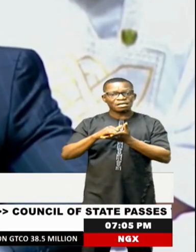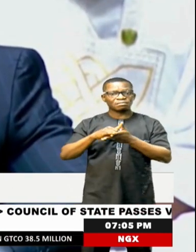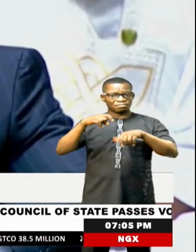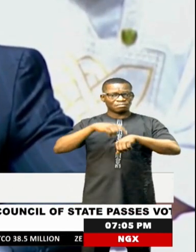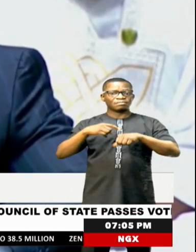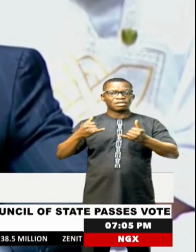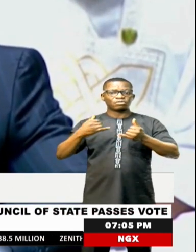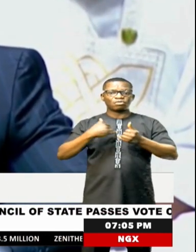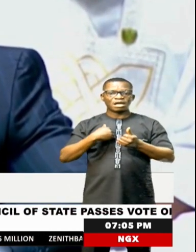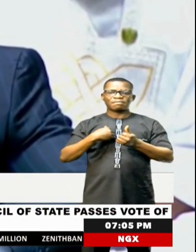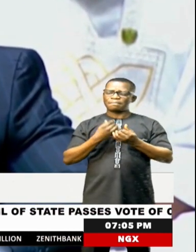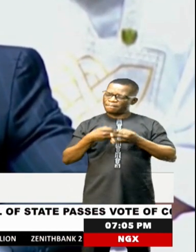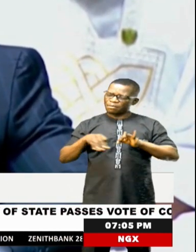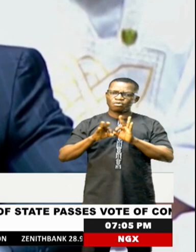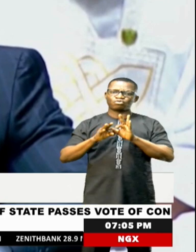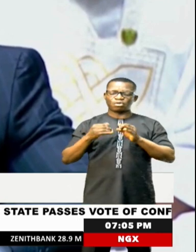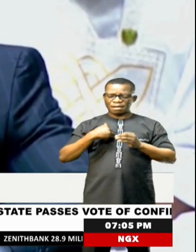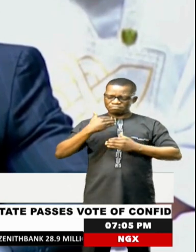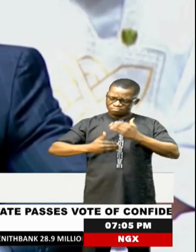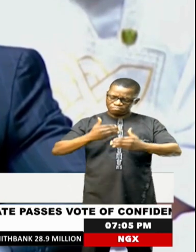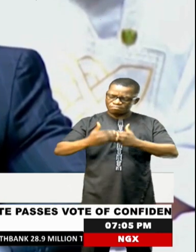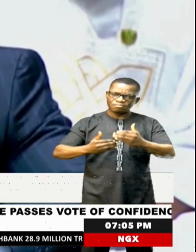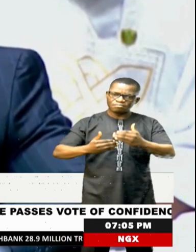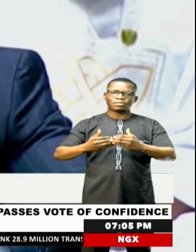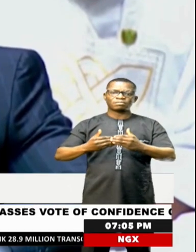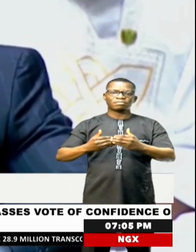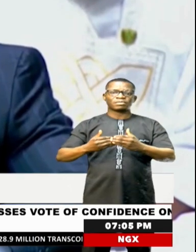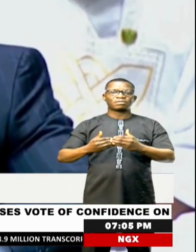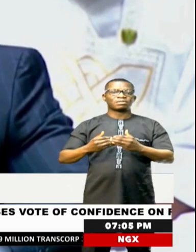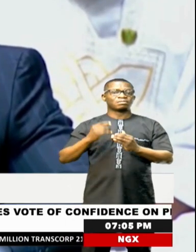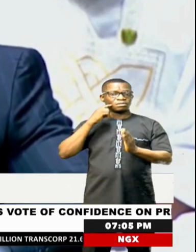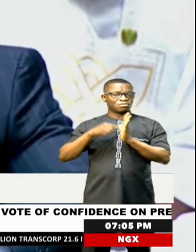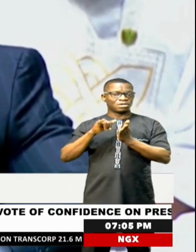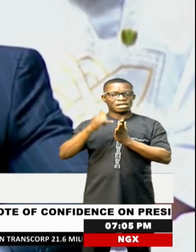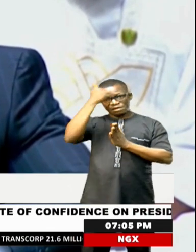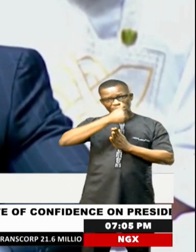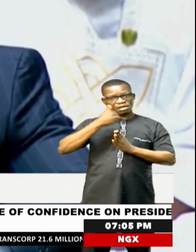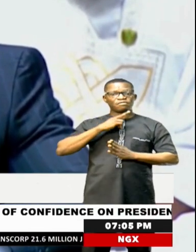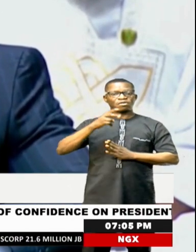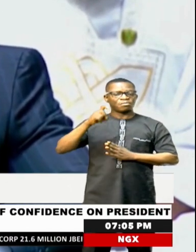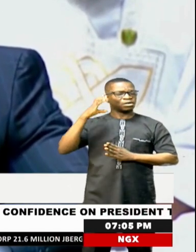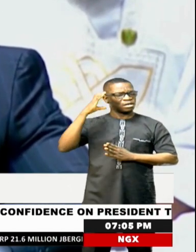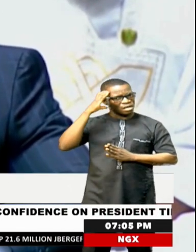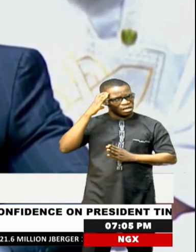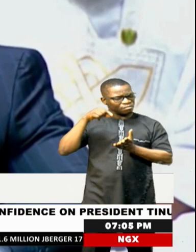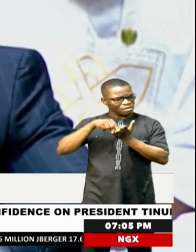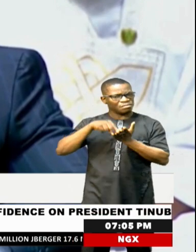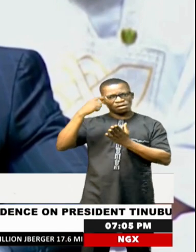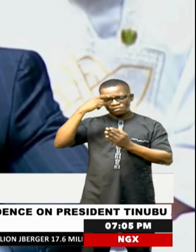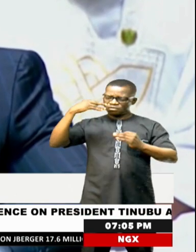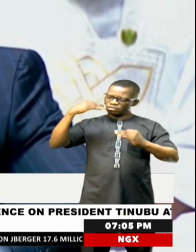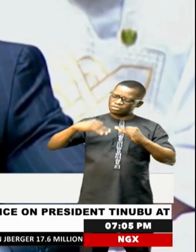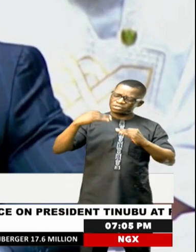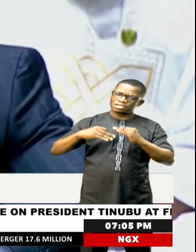measures and incremental progress is over, maintaining Africa must be heard, and its demands for justice